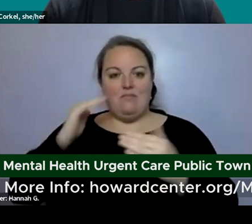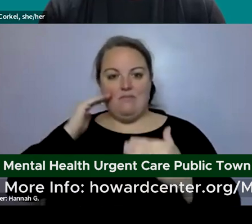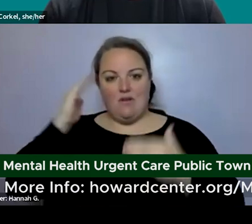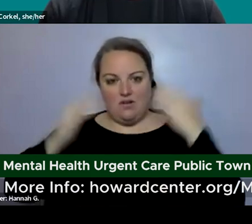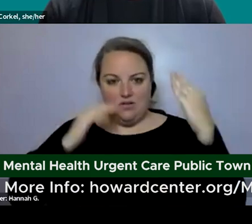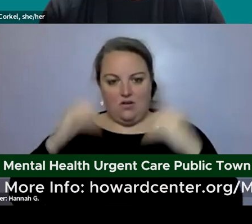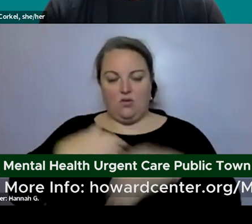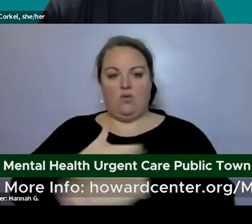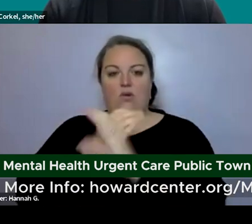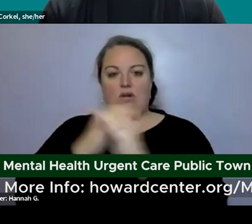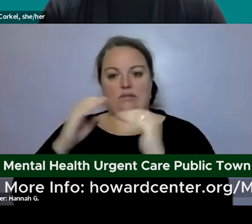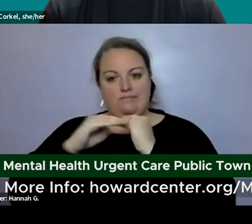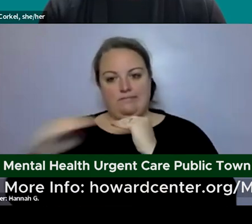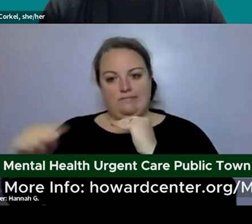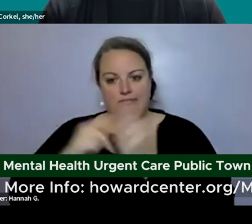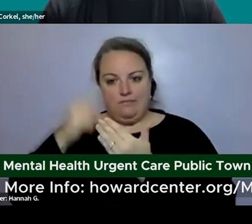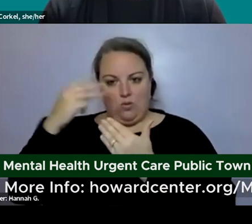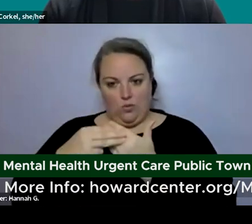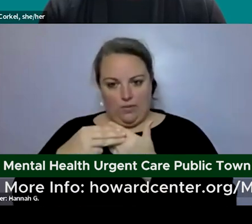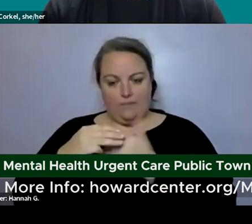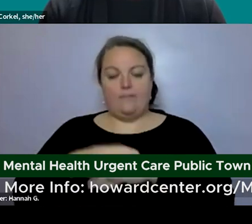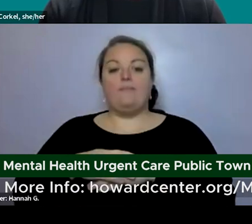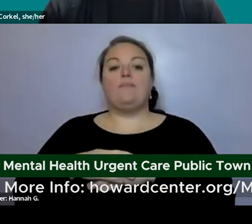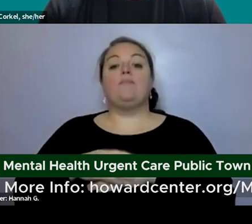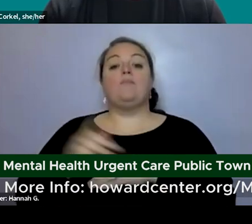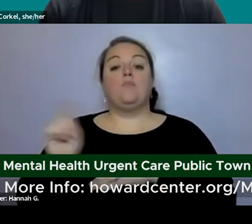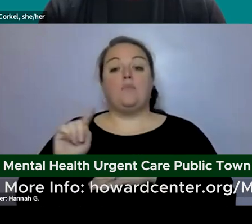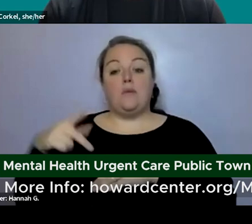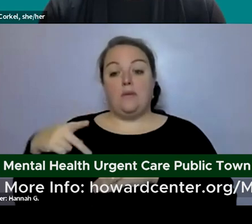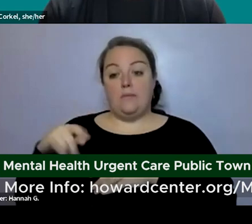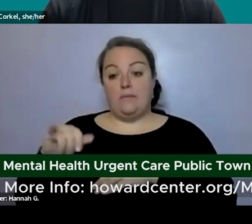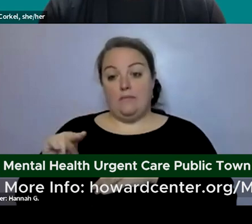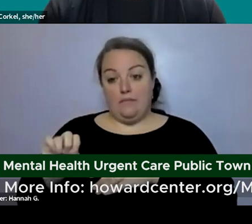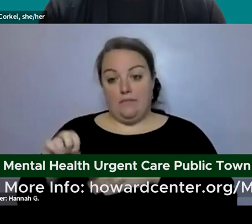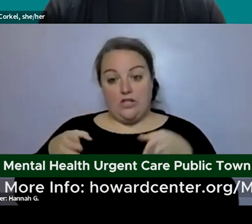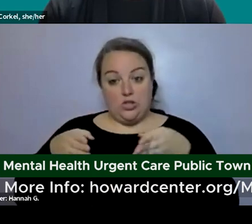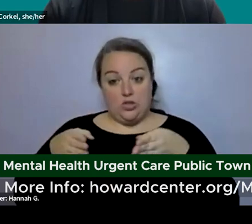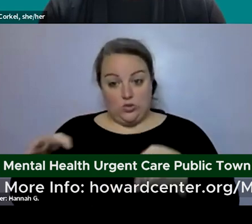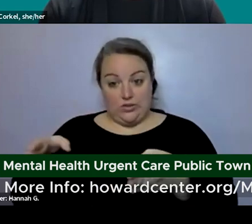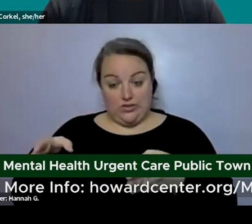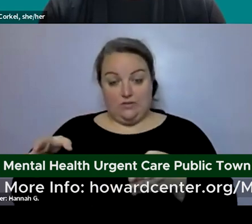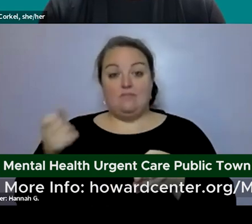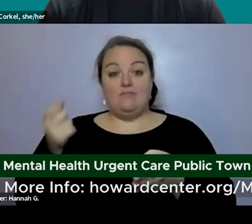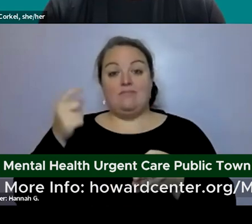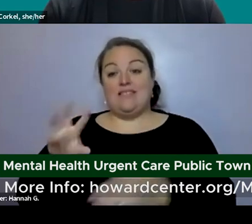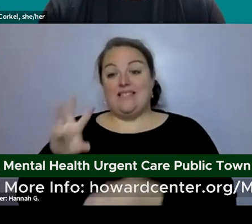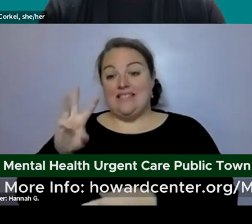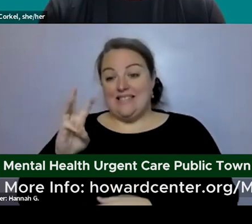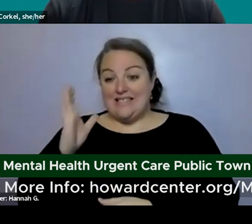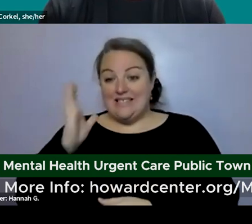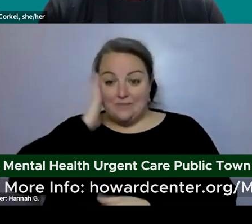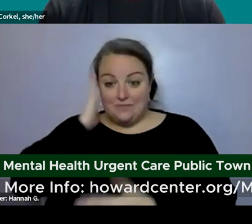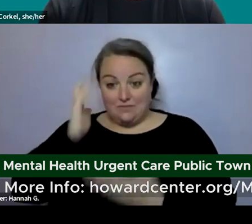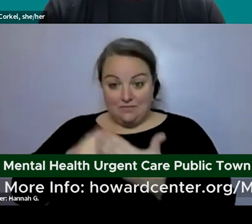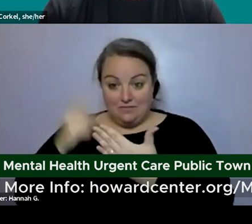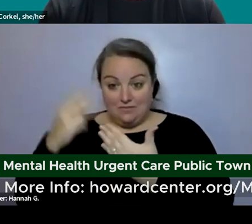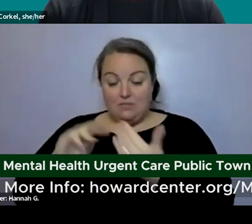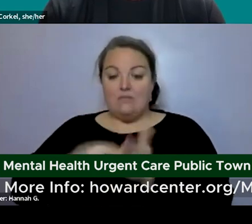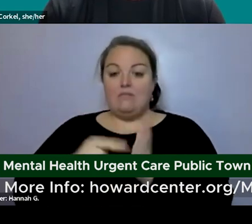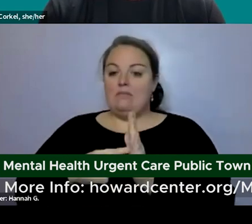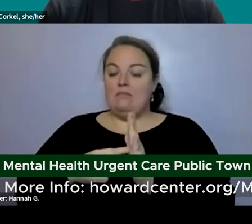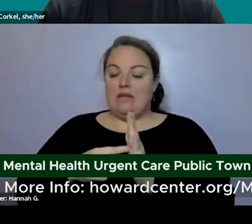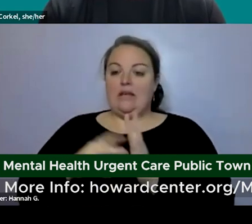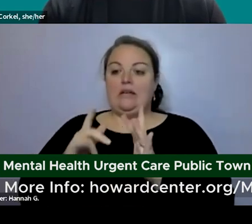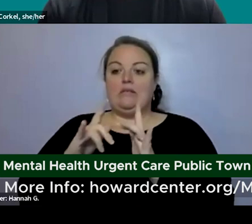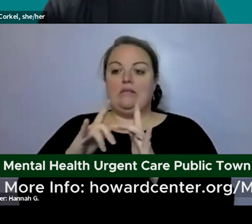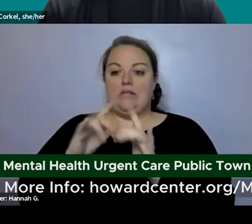stabilization program it's located on pine street and it's a six bed program meaning six people can be